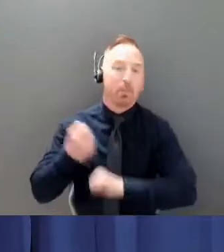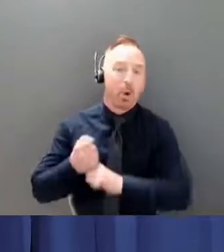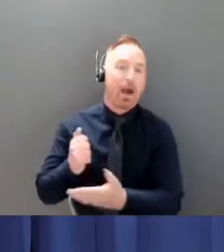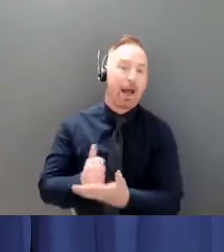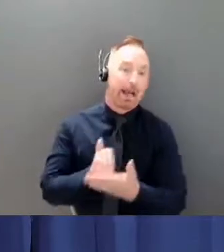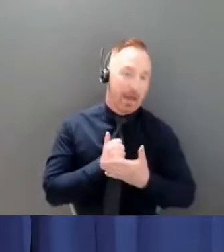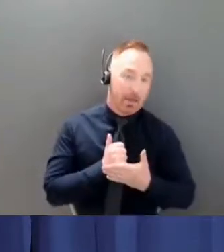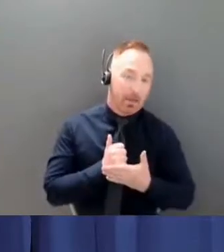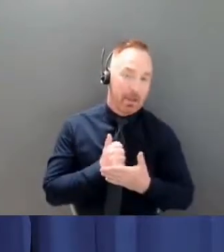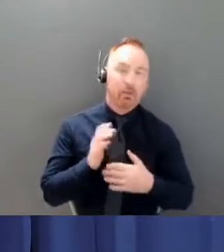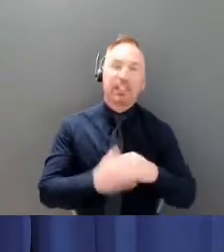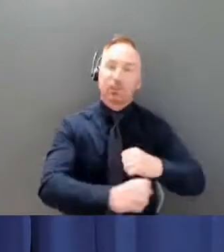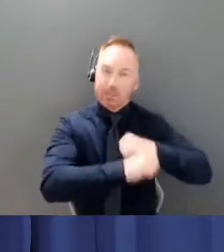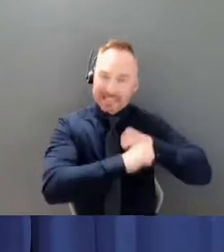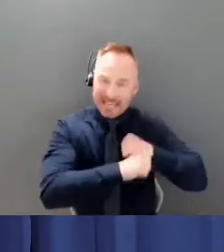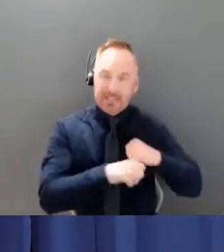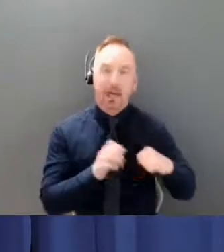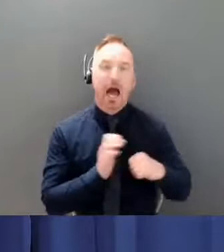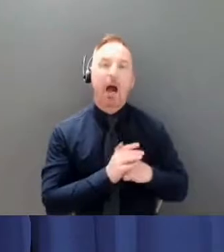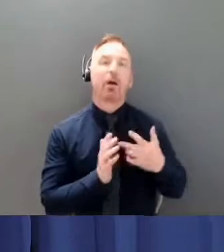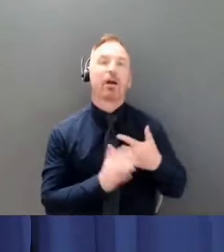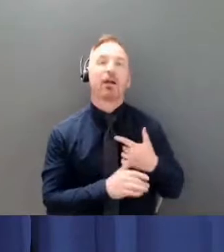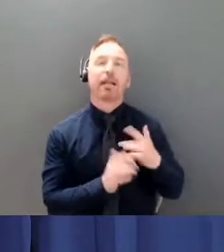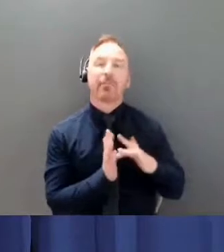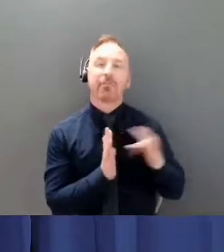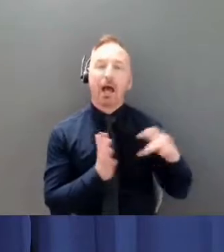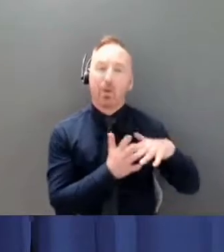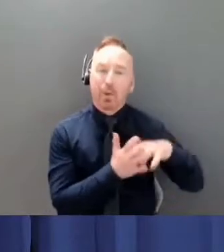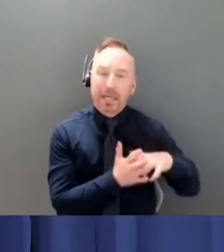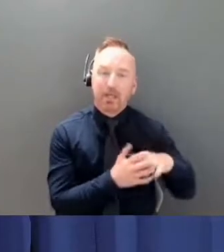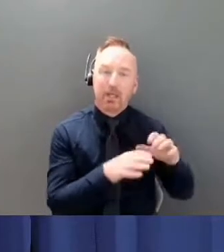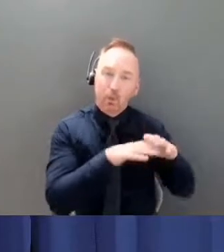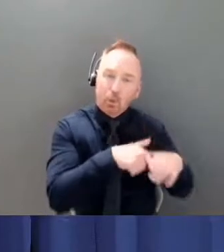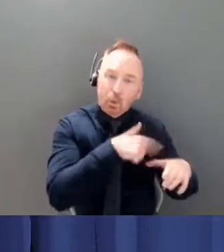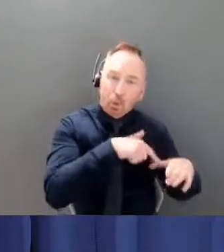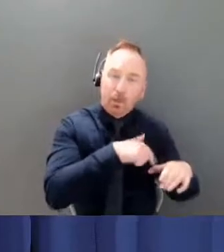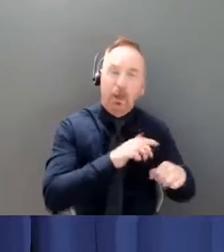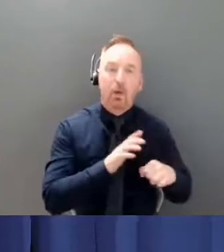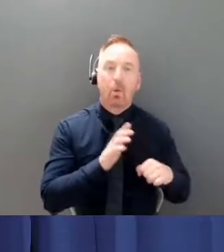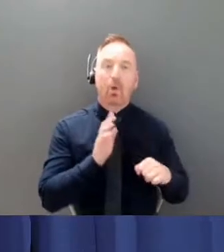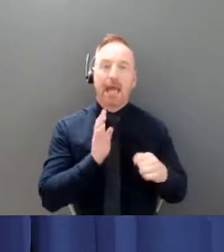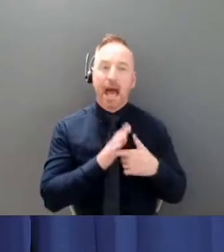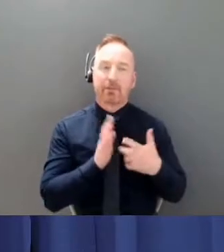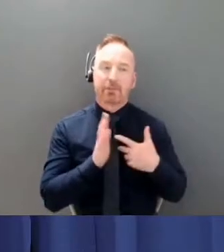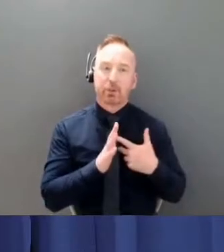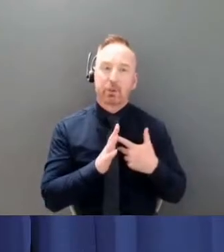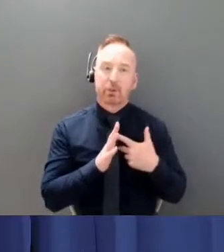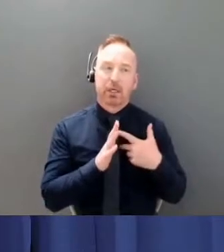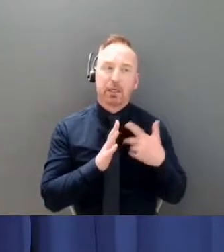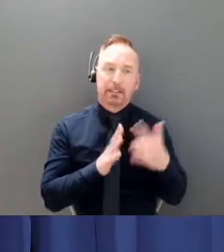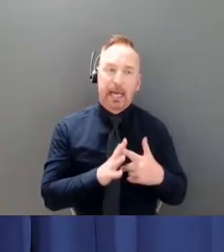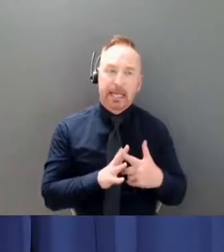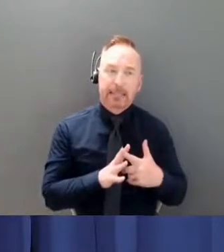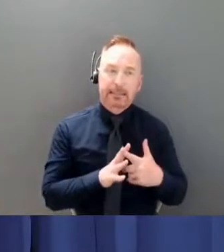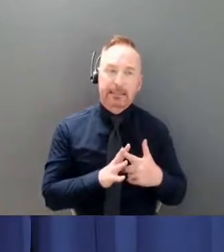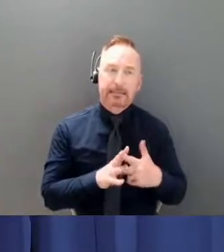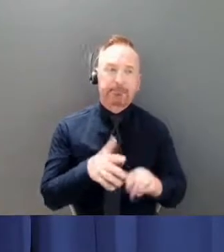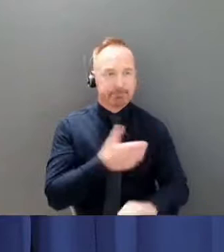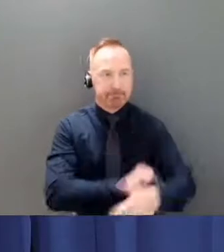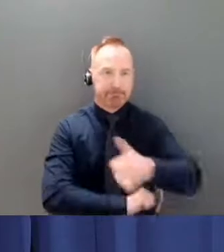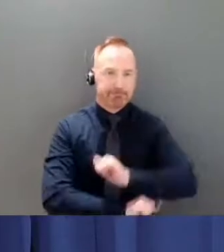we need to buckle down until we can take a breath get reinforcements into place and start to bend the curve